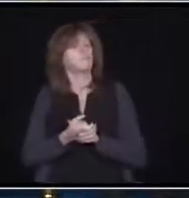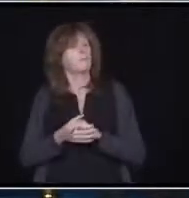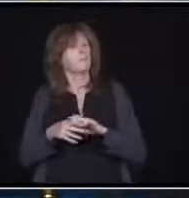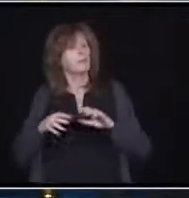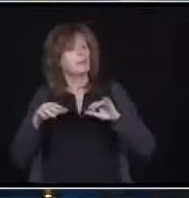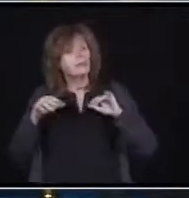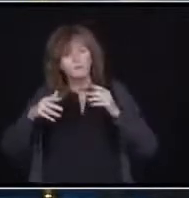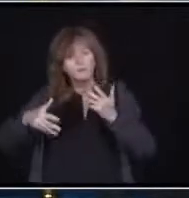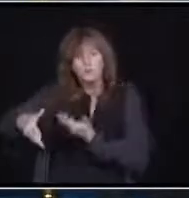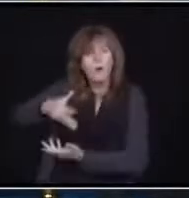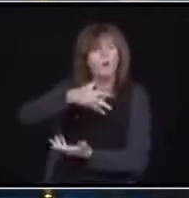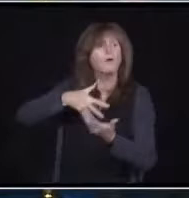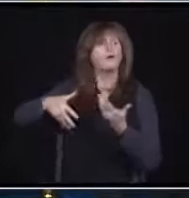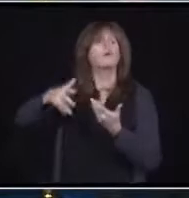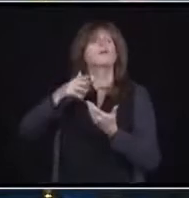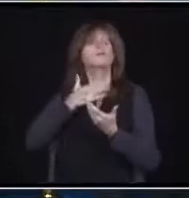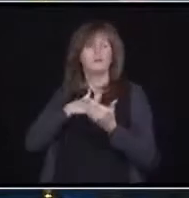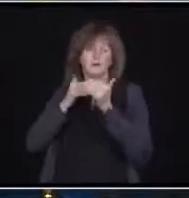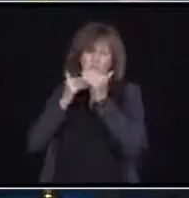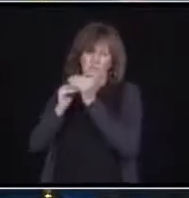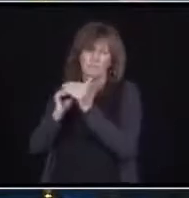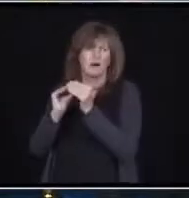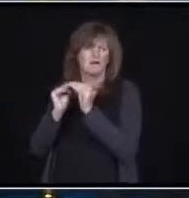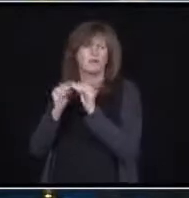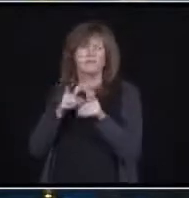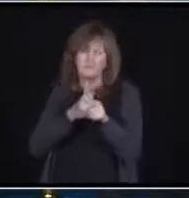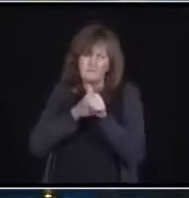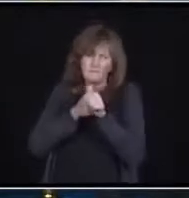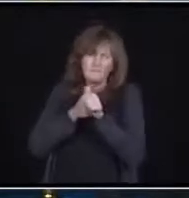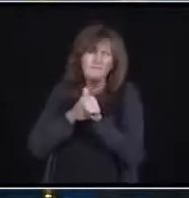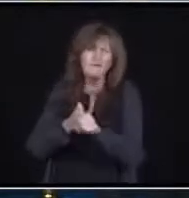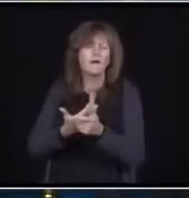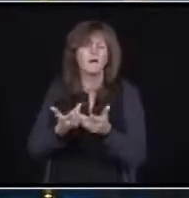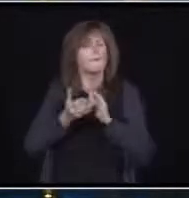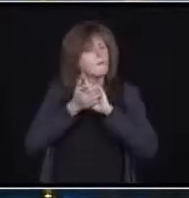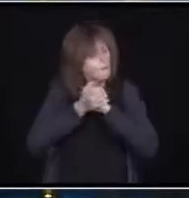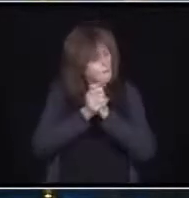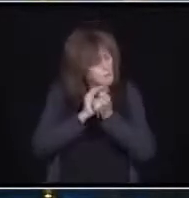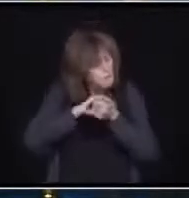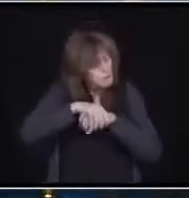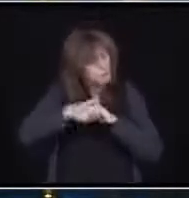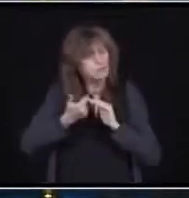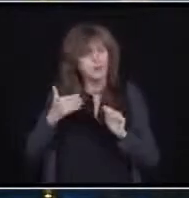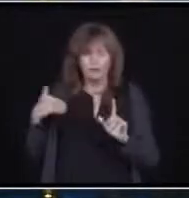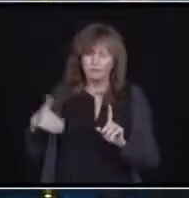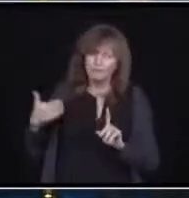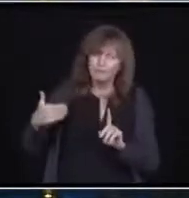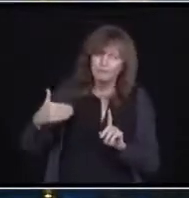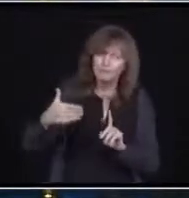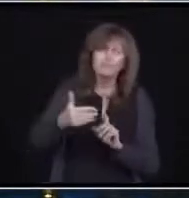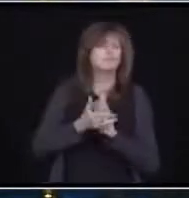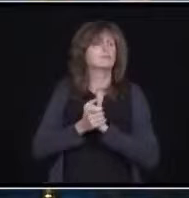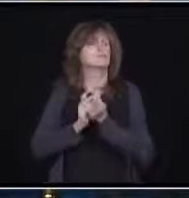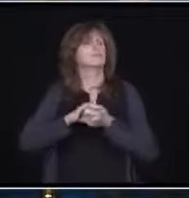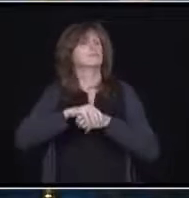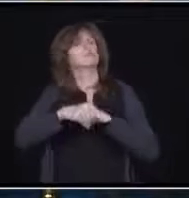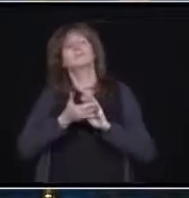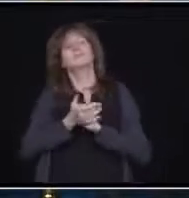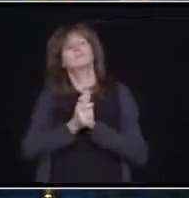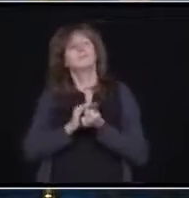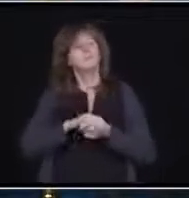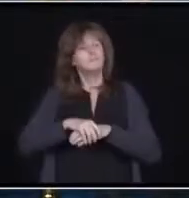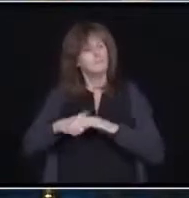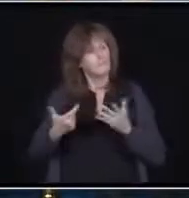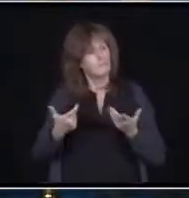wash your hands frequently and thoroughly. We are in this together and this advice continues to be the best way we can